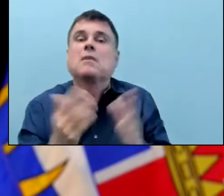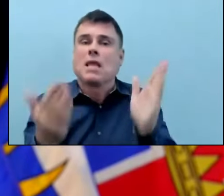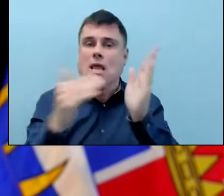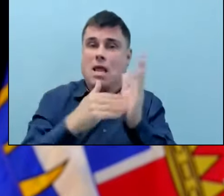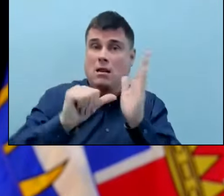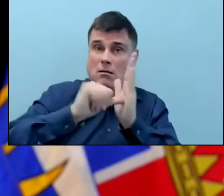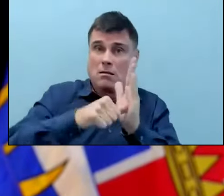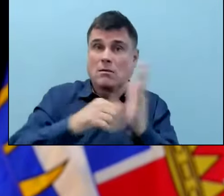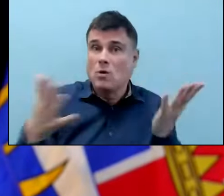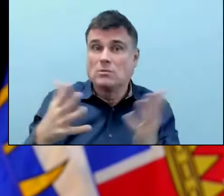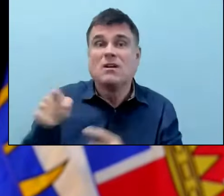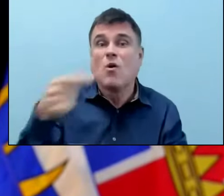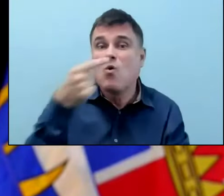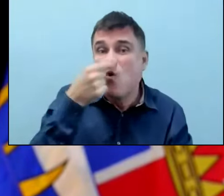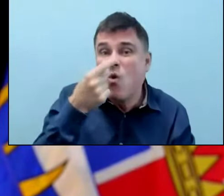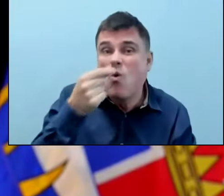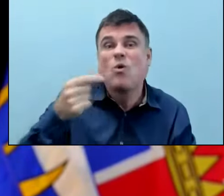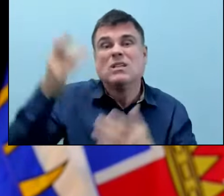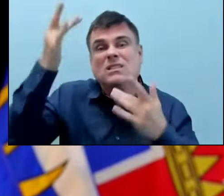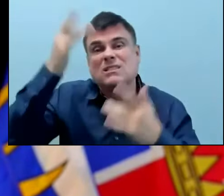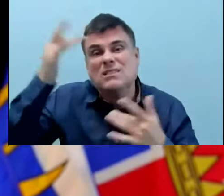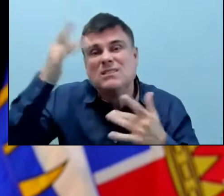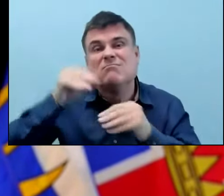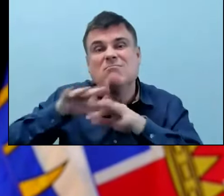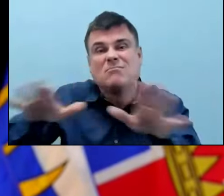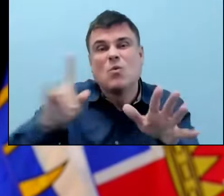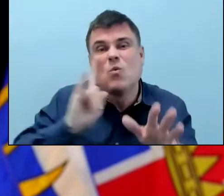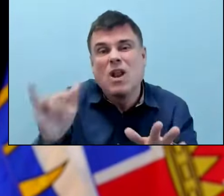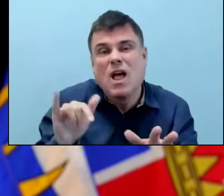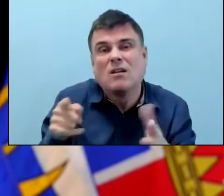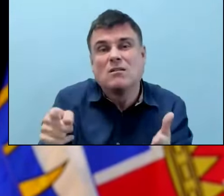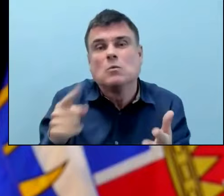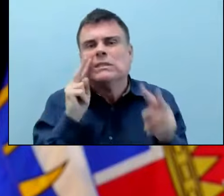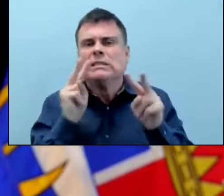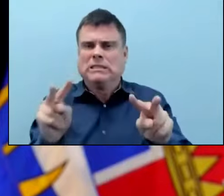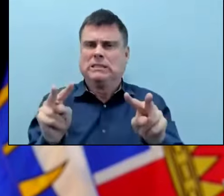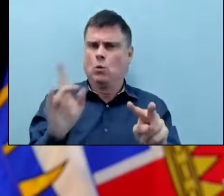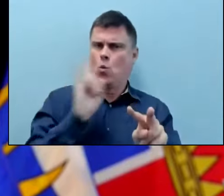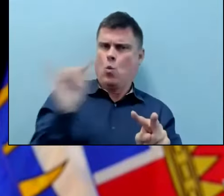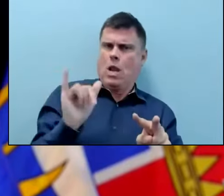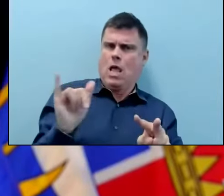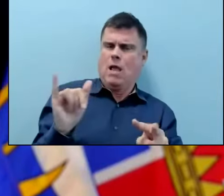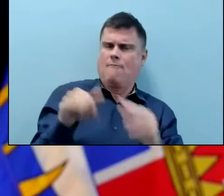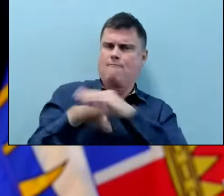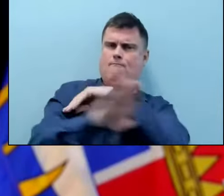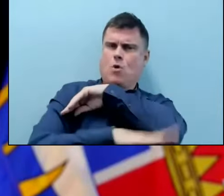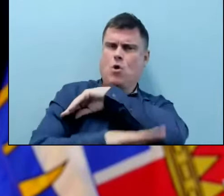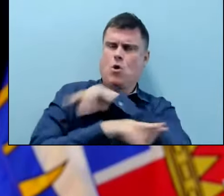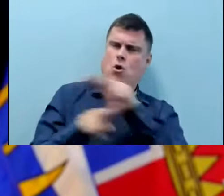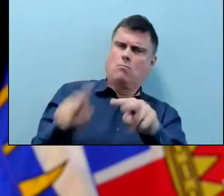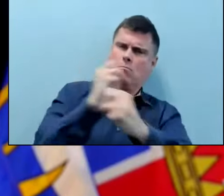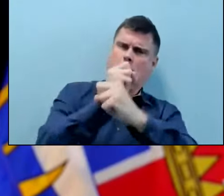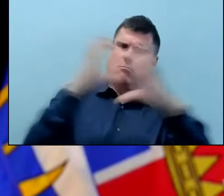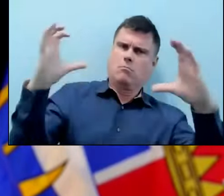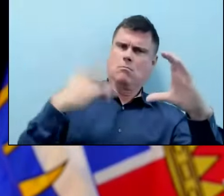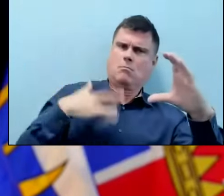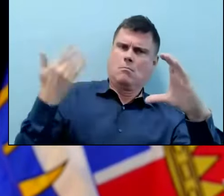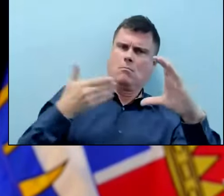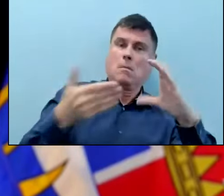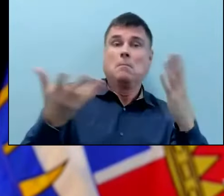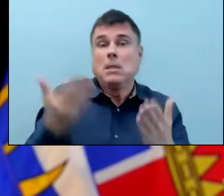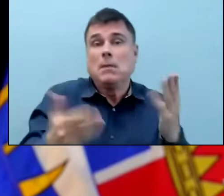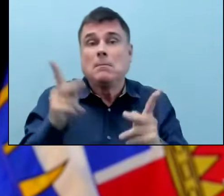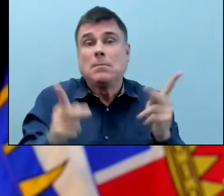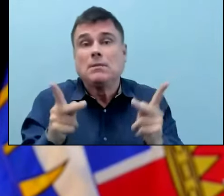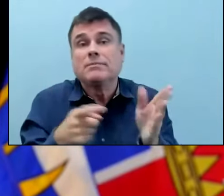we're looking at the different scenarios that could happen. So it could be that we'll need maybe an annual booster. Maybe it will